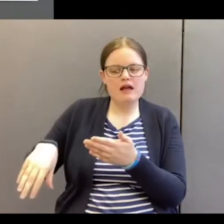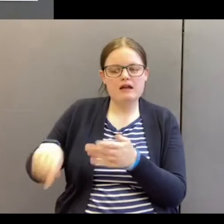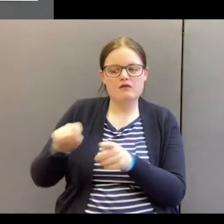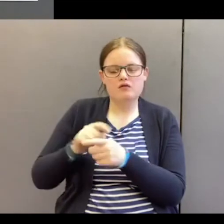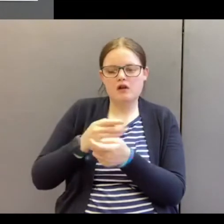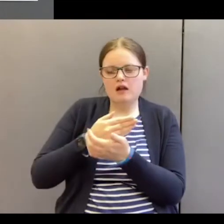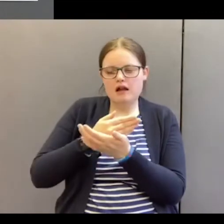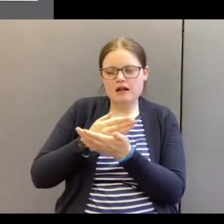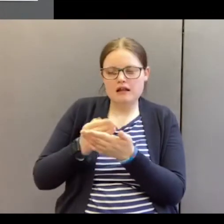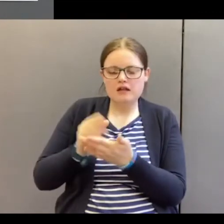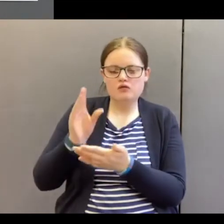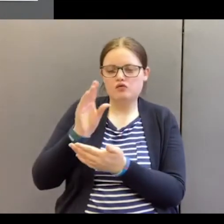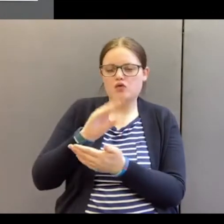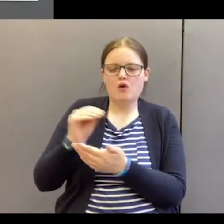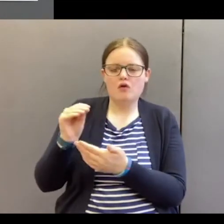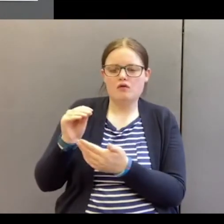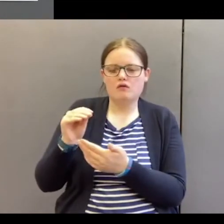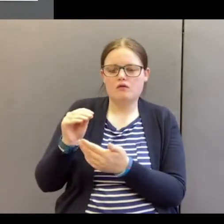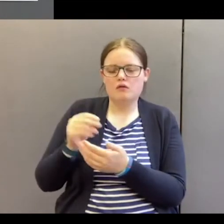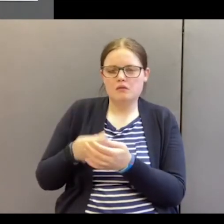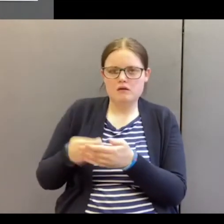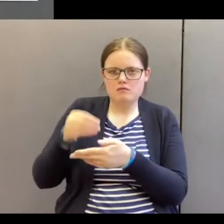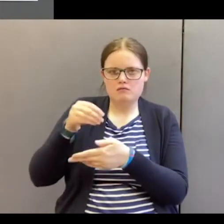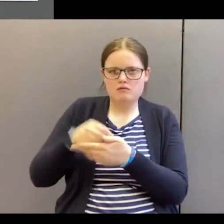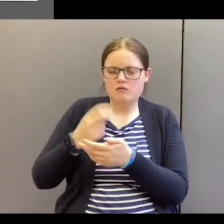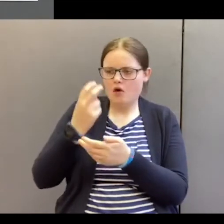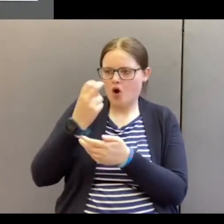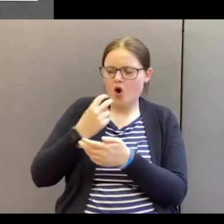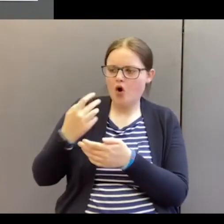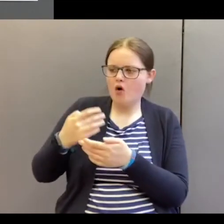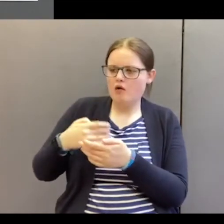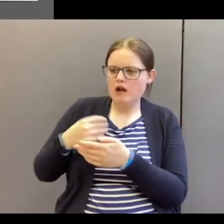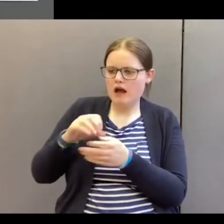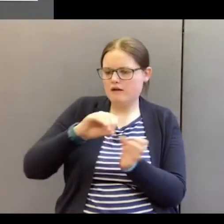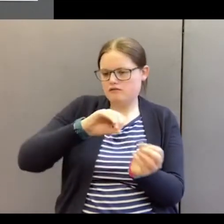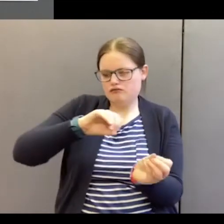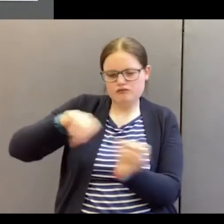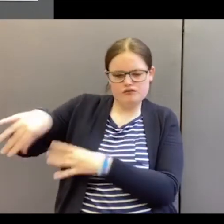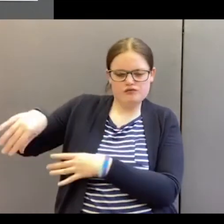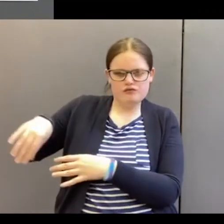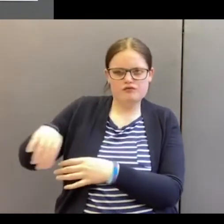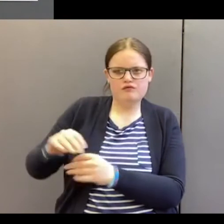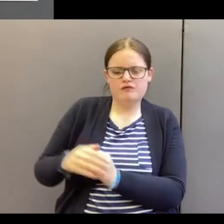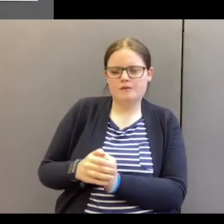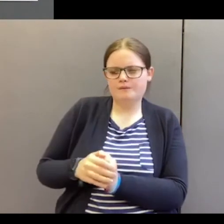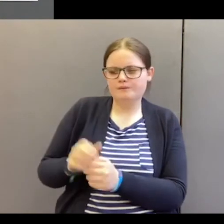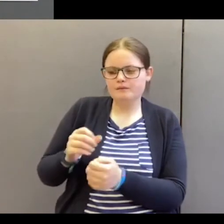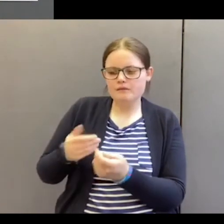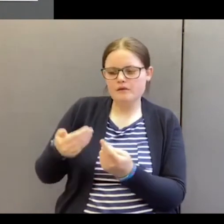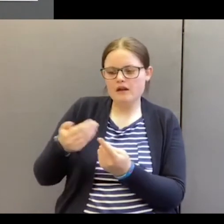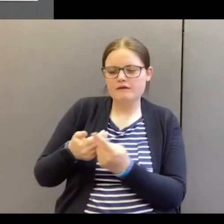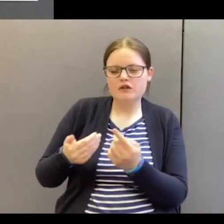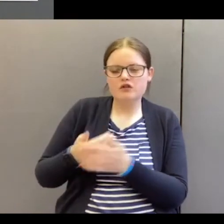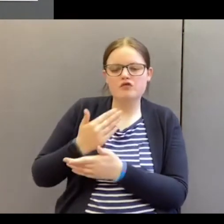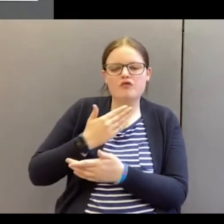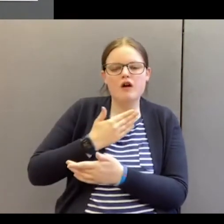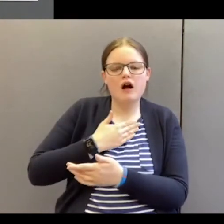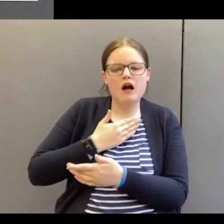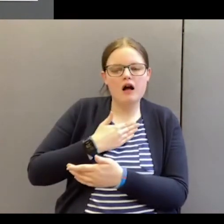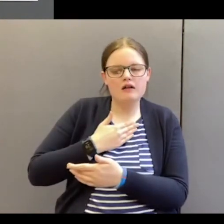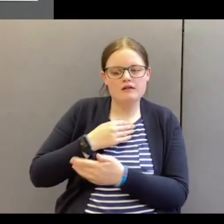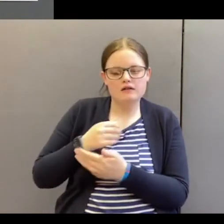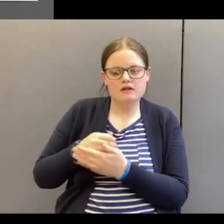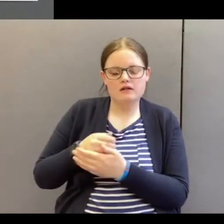soul, put that old life away and given you a new heart which